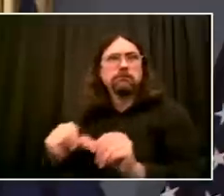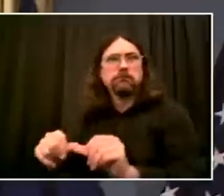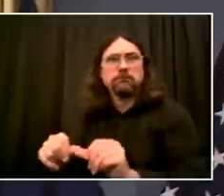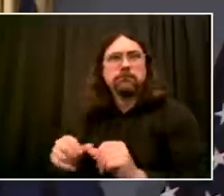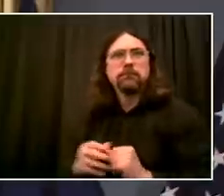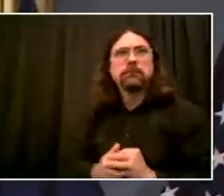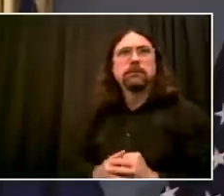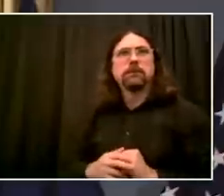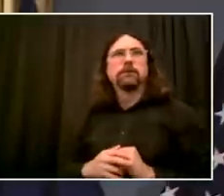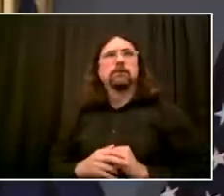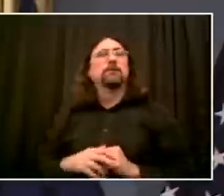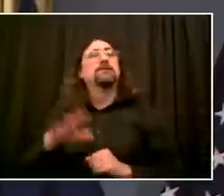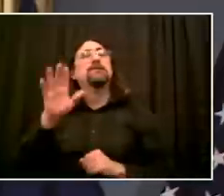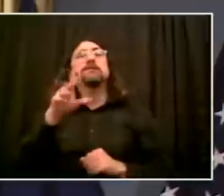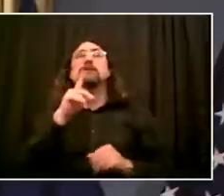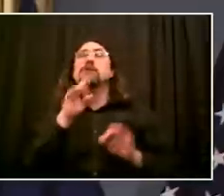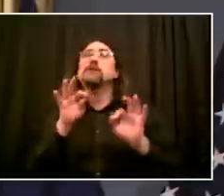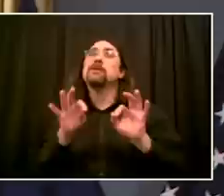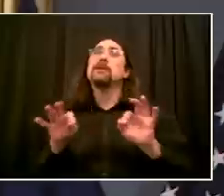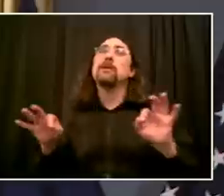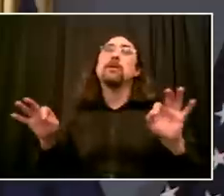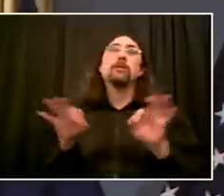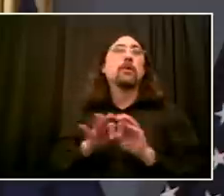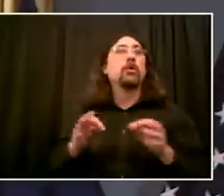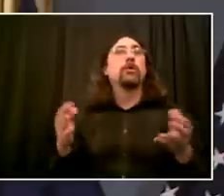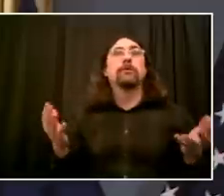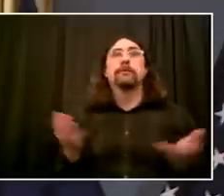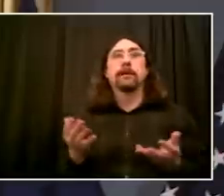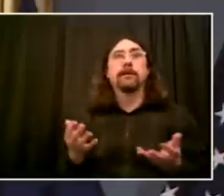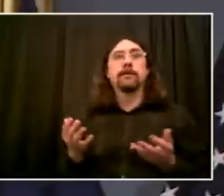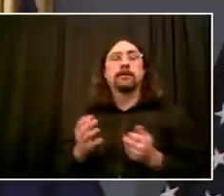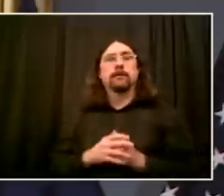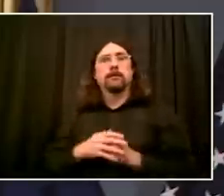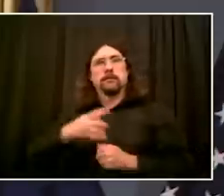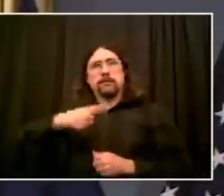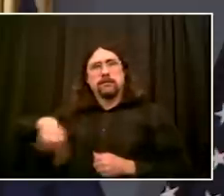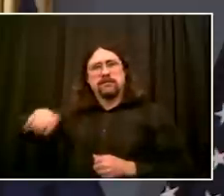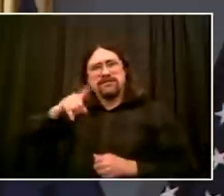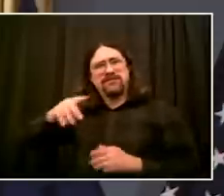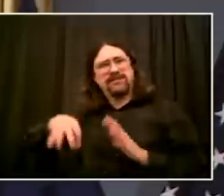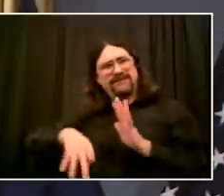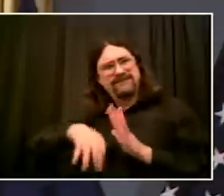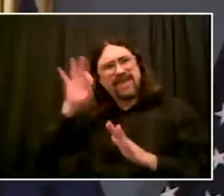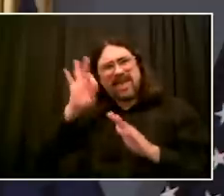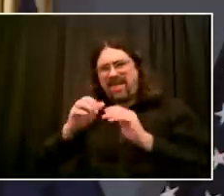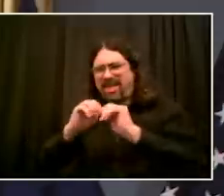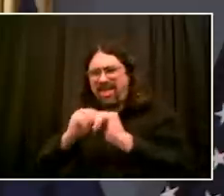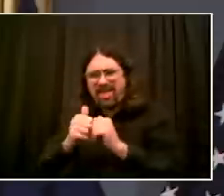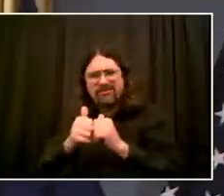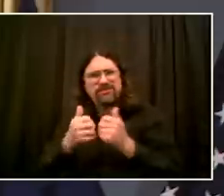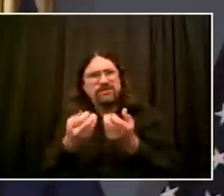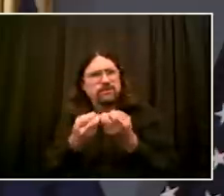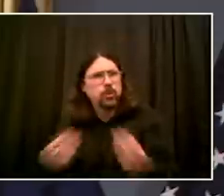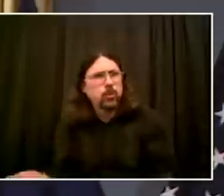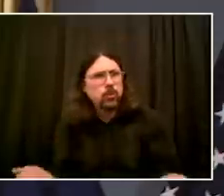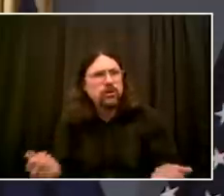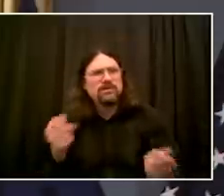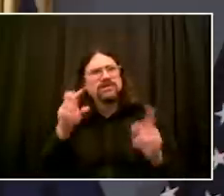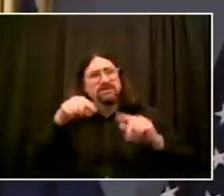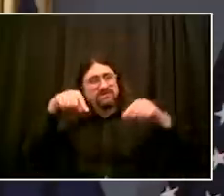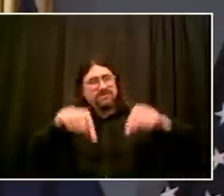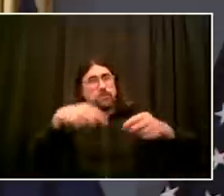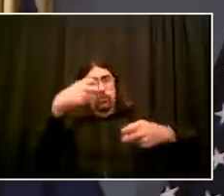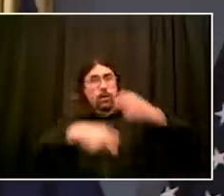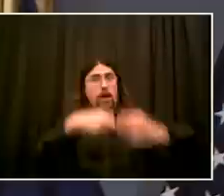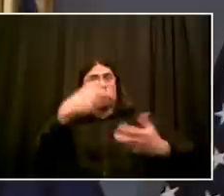more violent piece of the equation, we're going to have to deal with them systematically. But in terms of impact on our restart, I